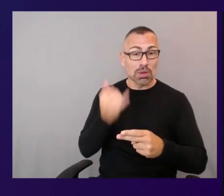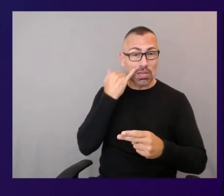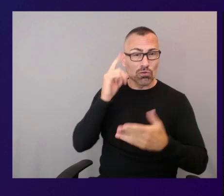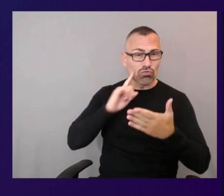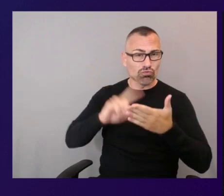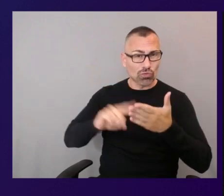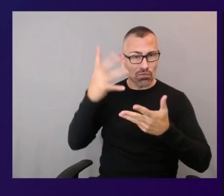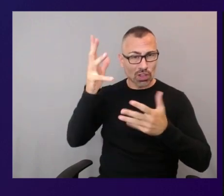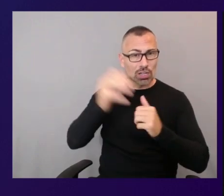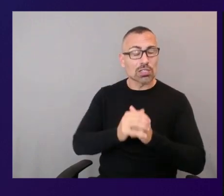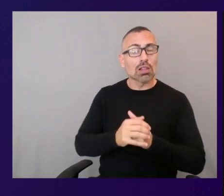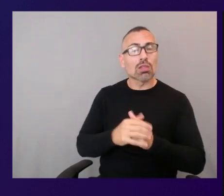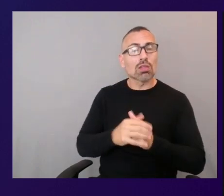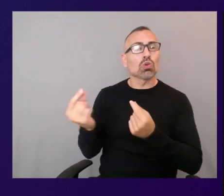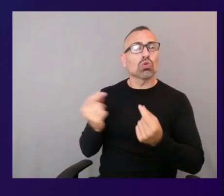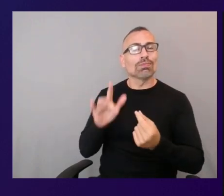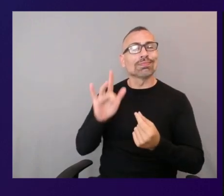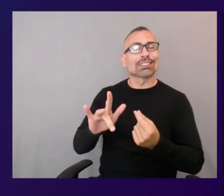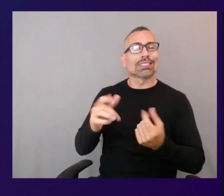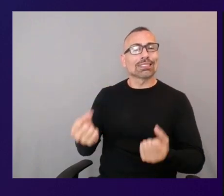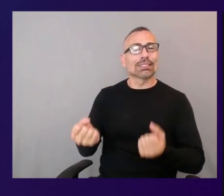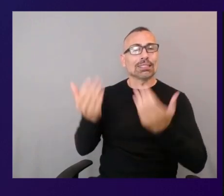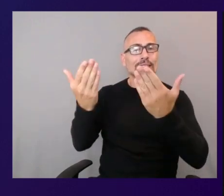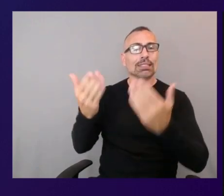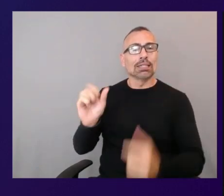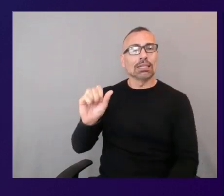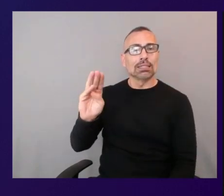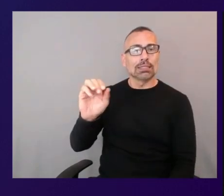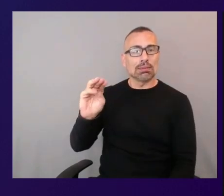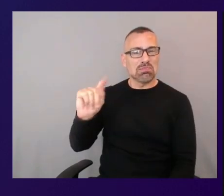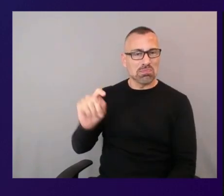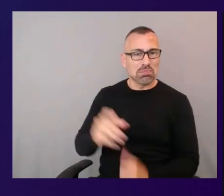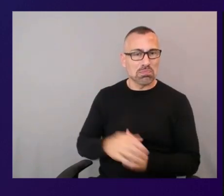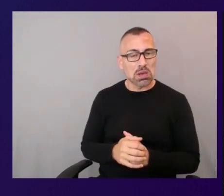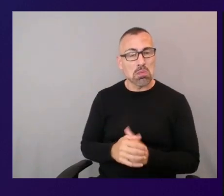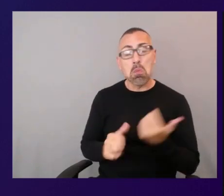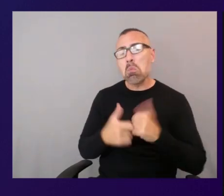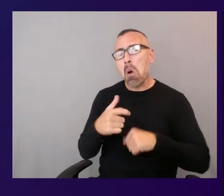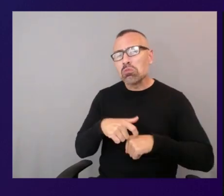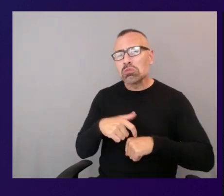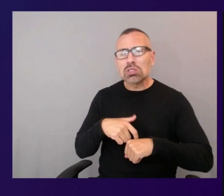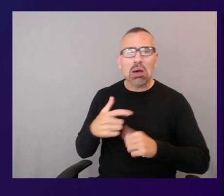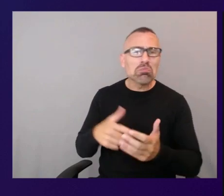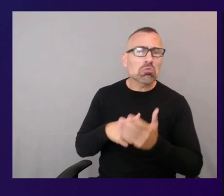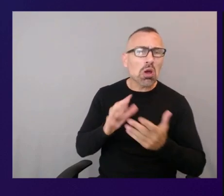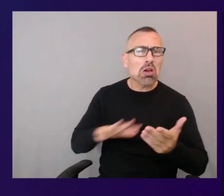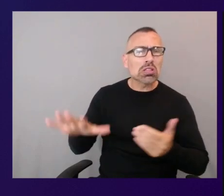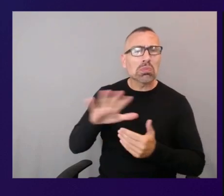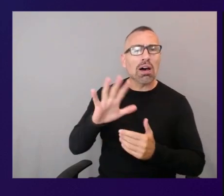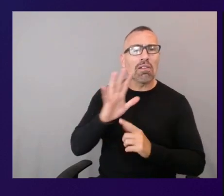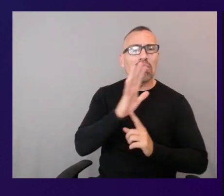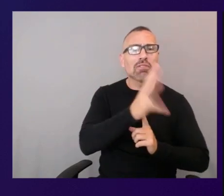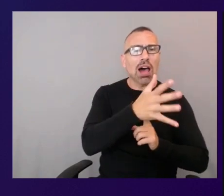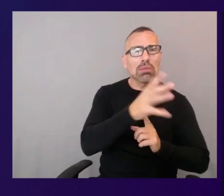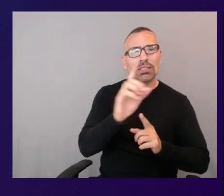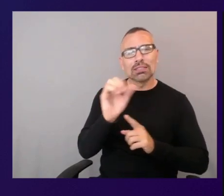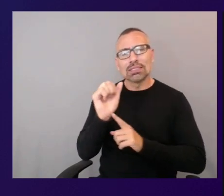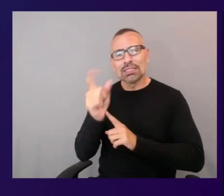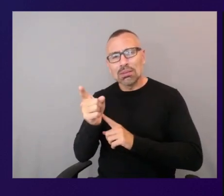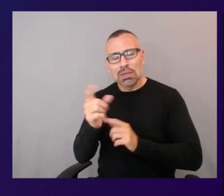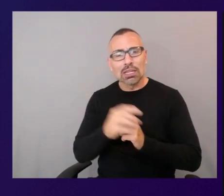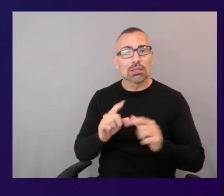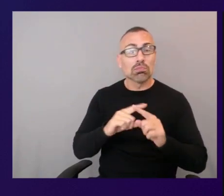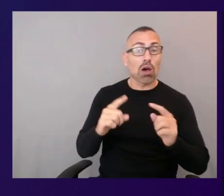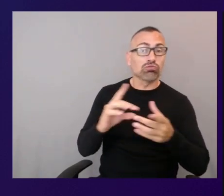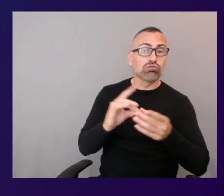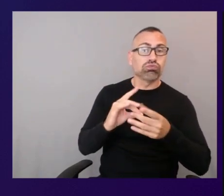and typically uh this takes about five to ten minutes or so to fully deploy uh just from talking to my customers i'm deploying in my own accounts